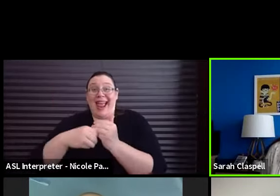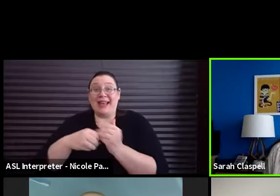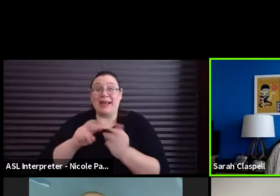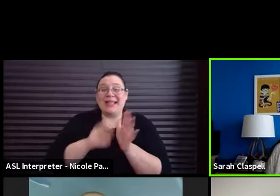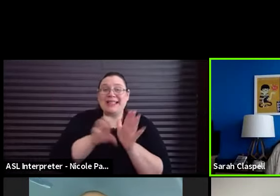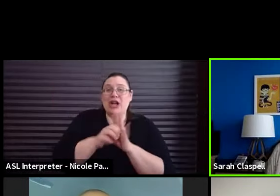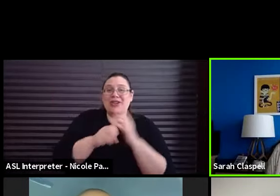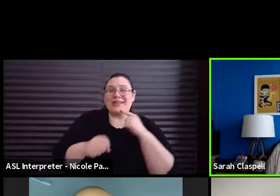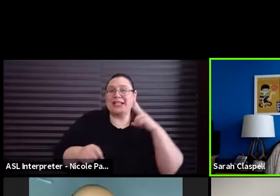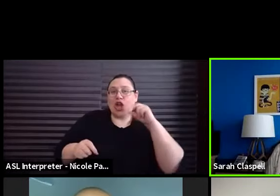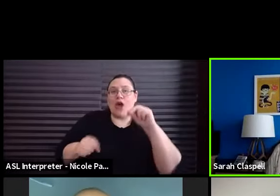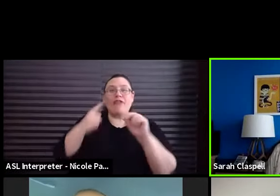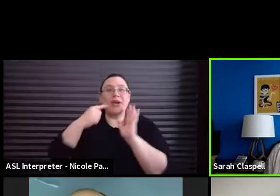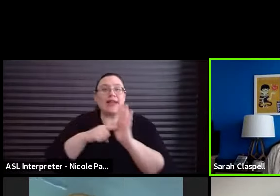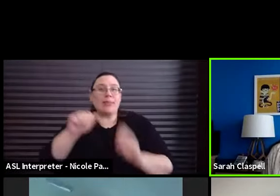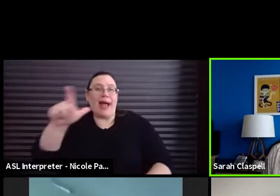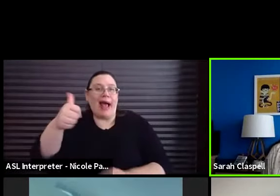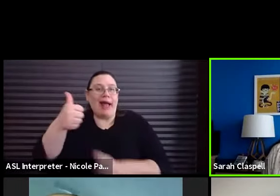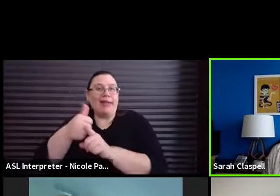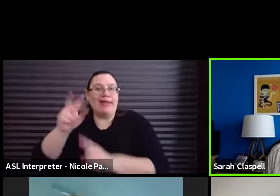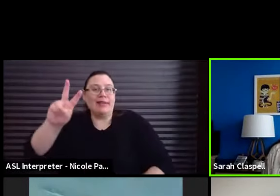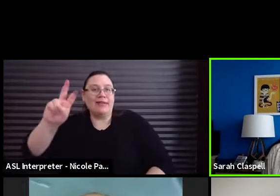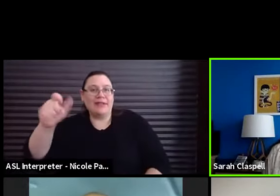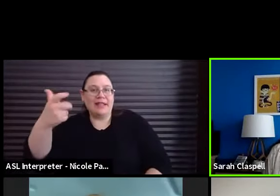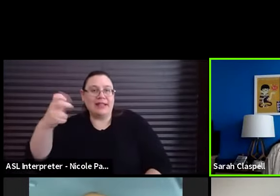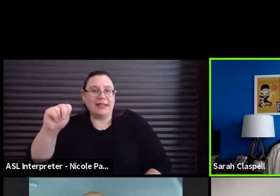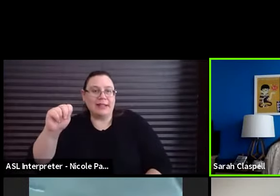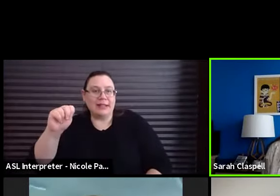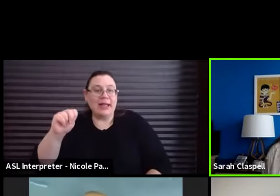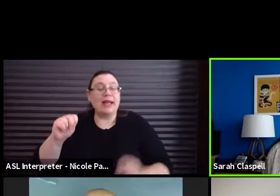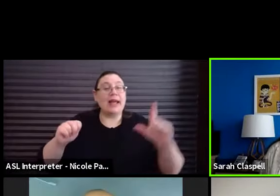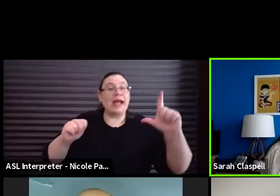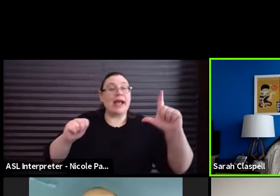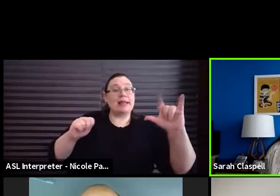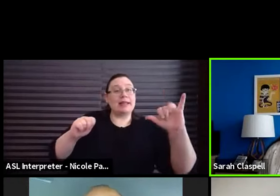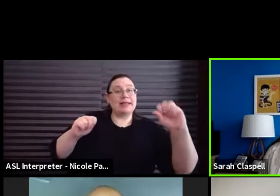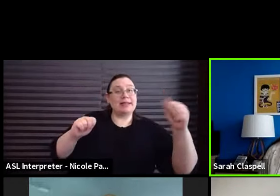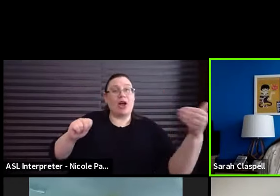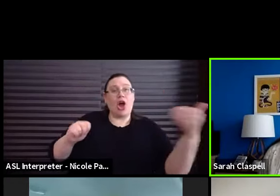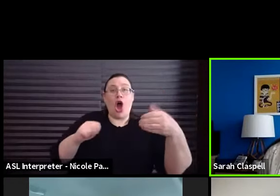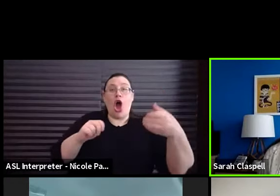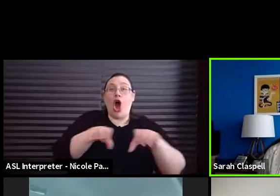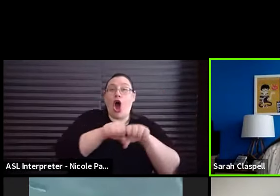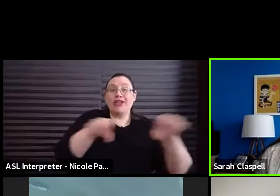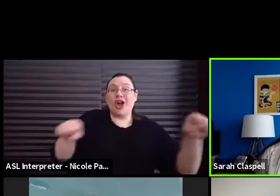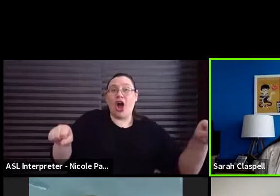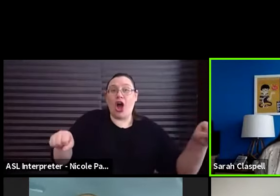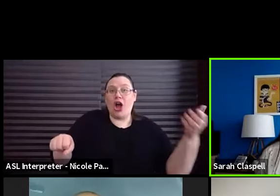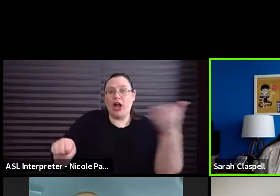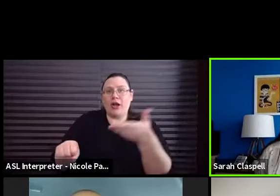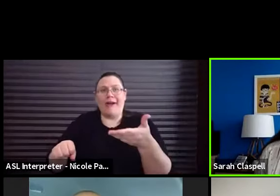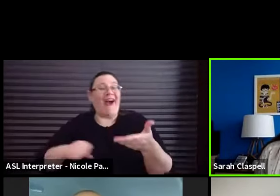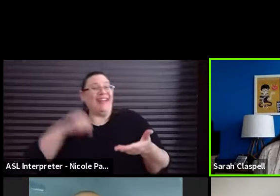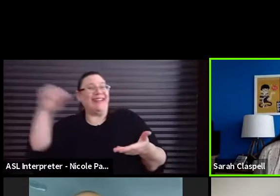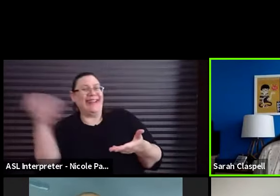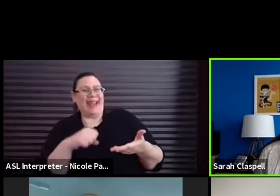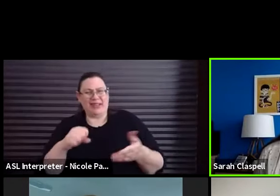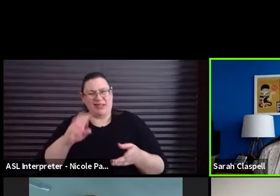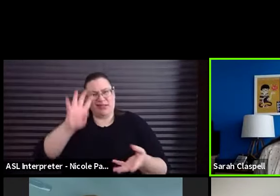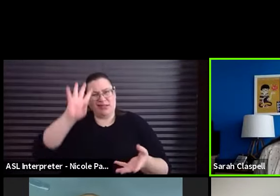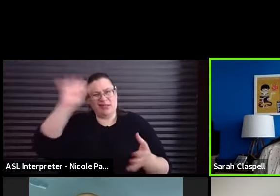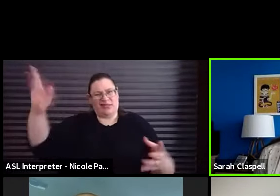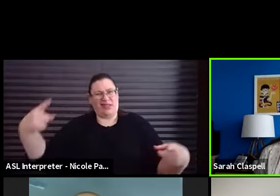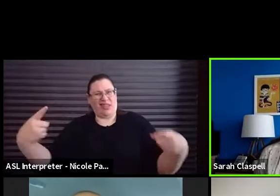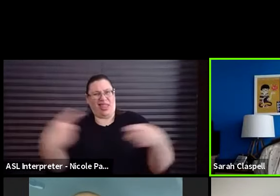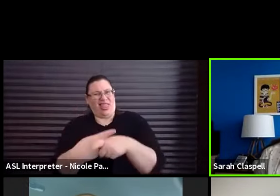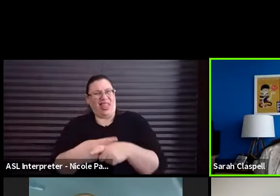playing a vegan and Lisa offers him a hot dog, it would be insane for him to say yes, because if you've met a vegan, they